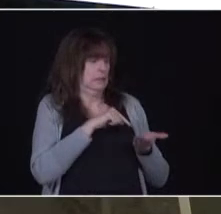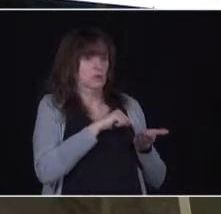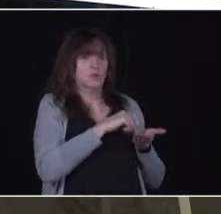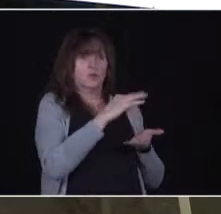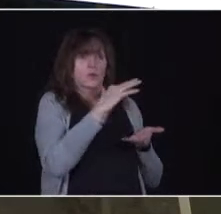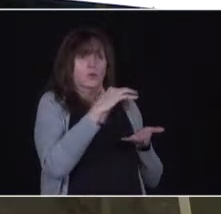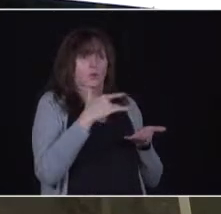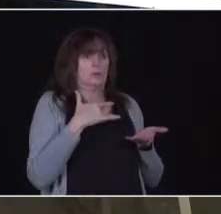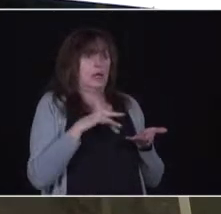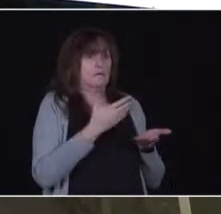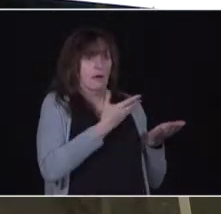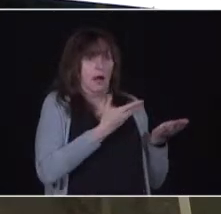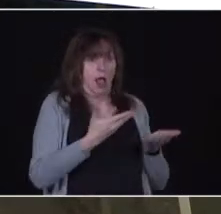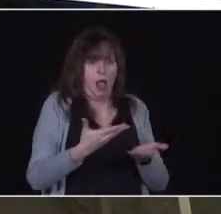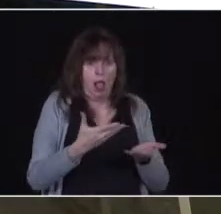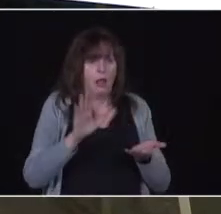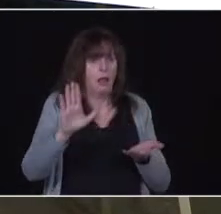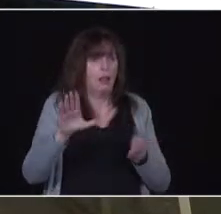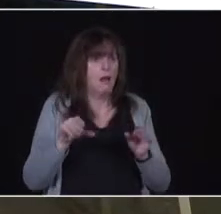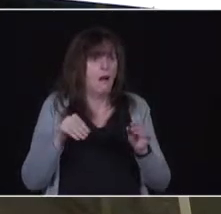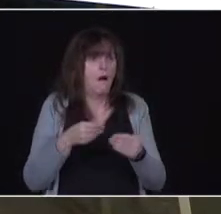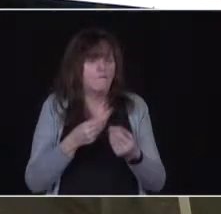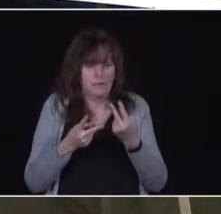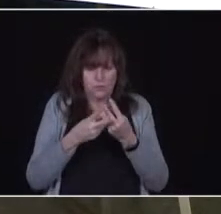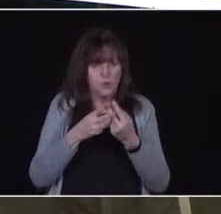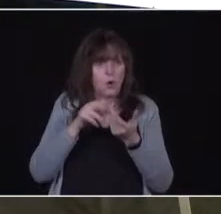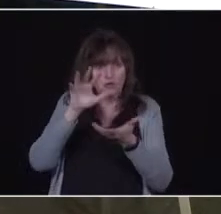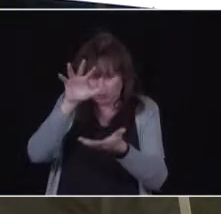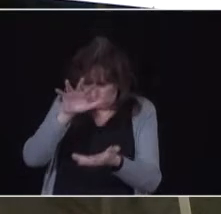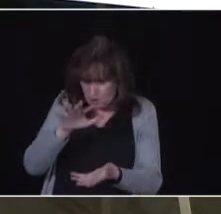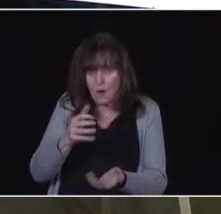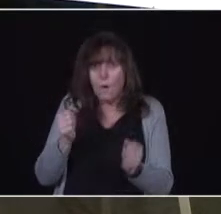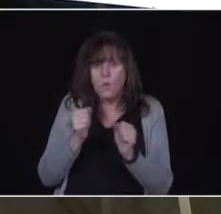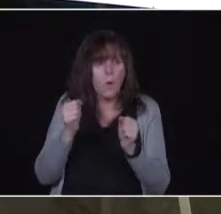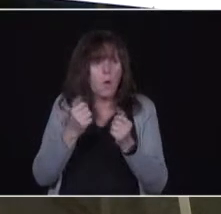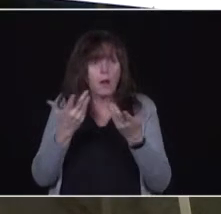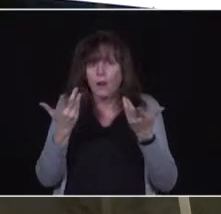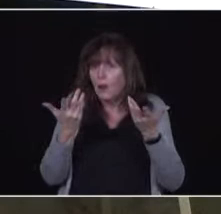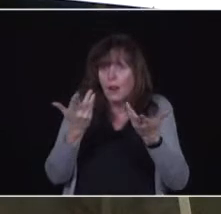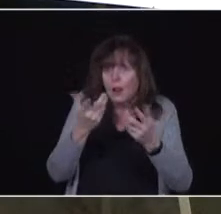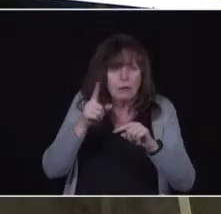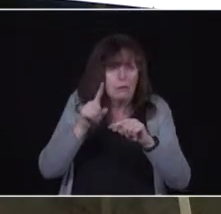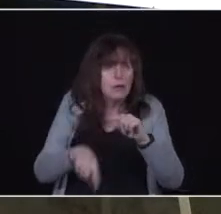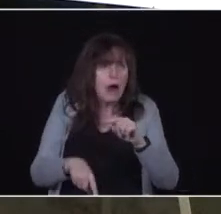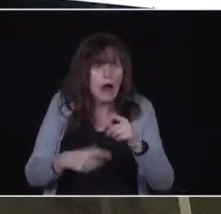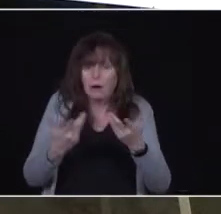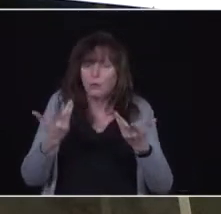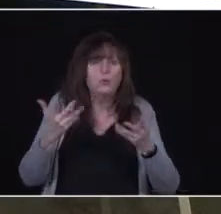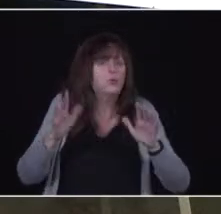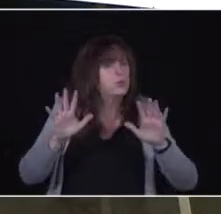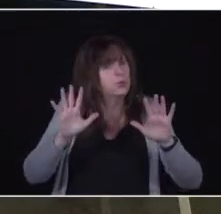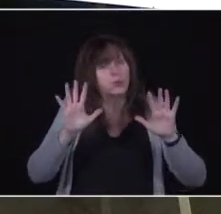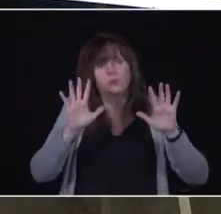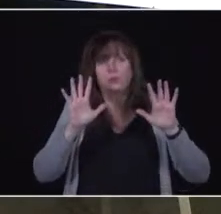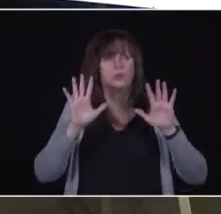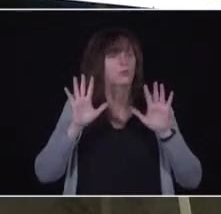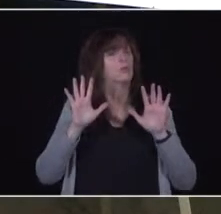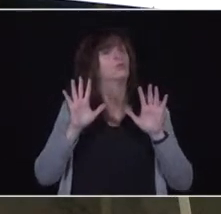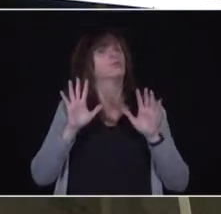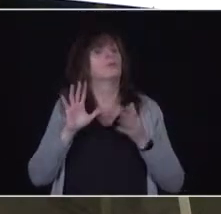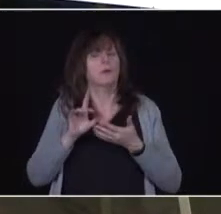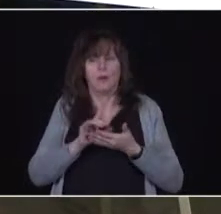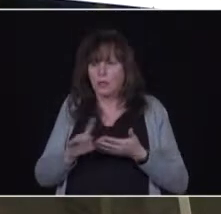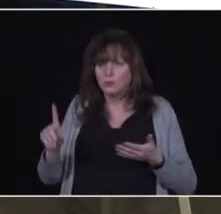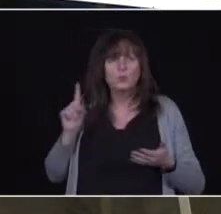would be overwhelming. We don't want to do it. The doctors understand that. I walked through it over this past week with several groups, as I mentioned already, and what we are